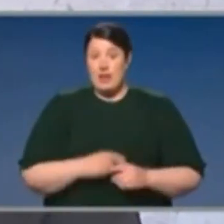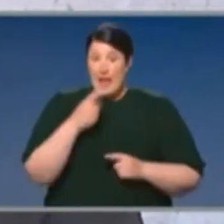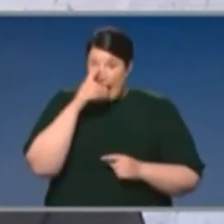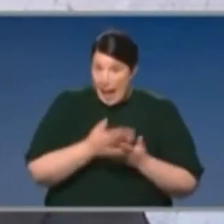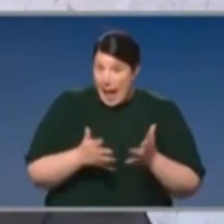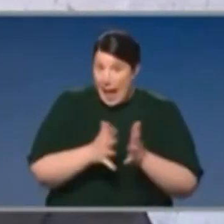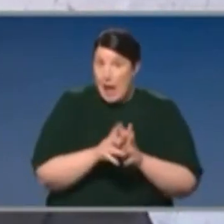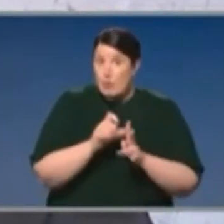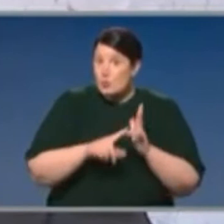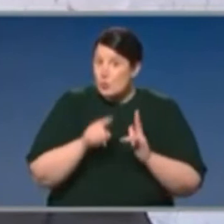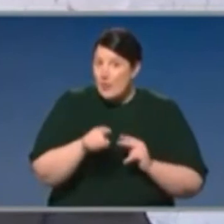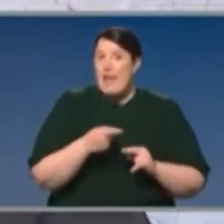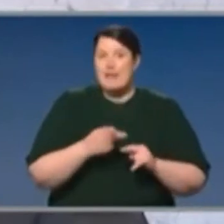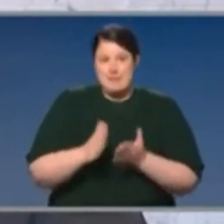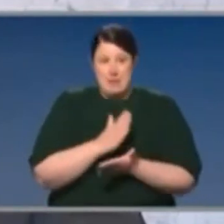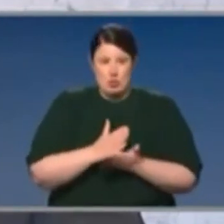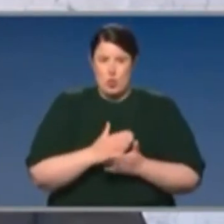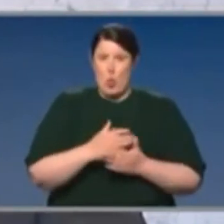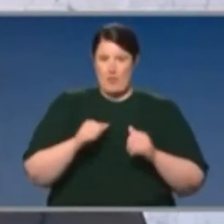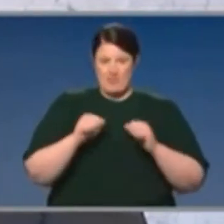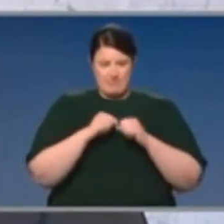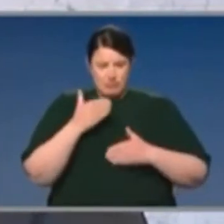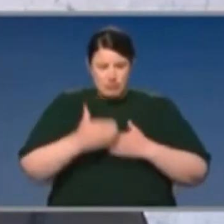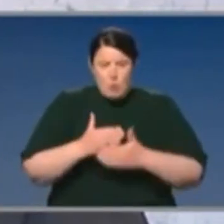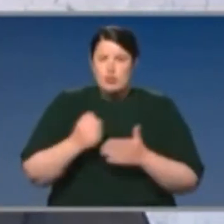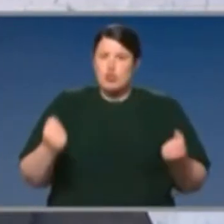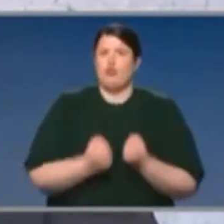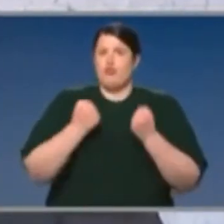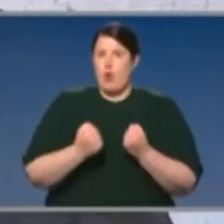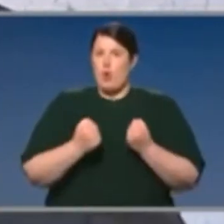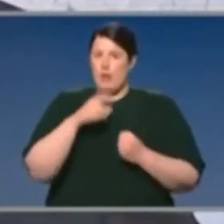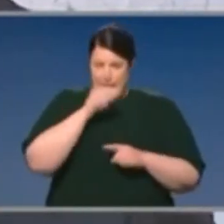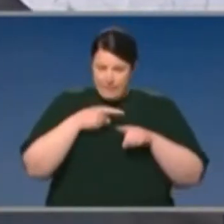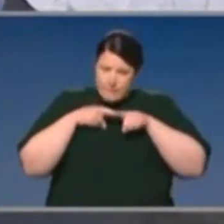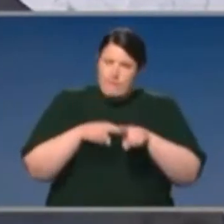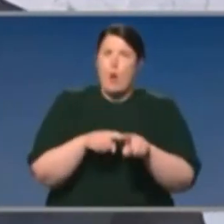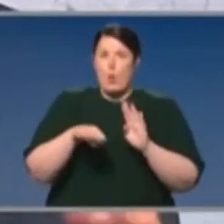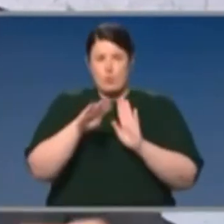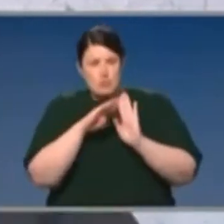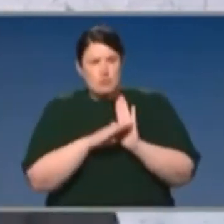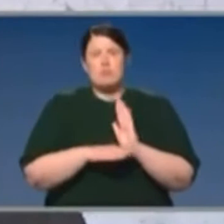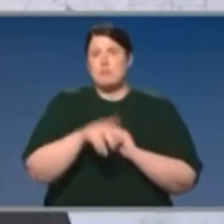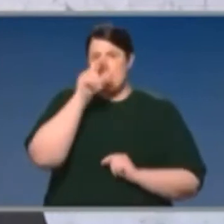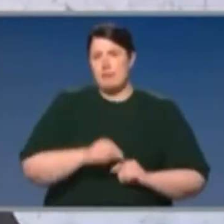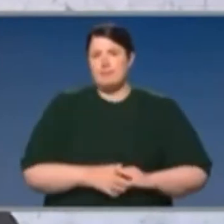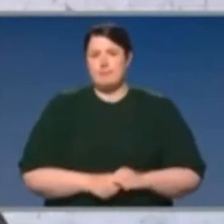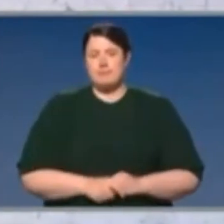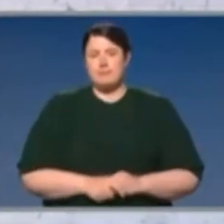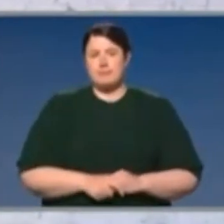if you have a strong integrated tracing capability and ultimately you set Australia up with the sovereign capability to deliver a vaccine.